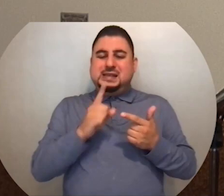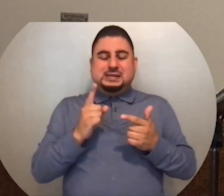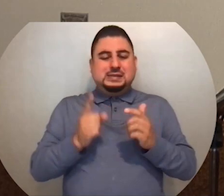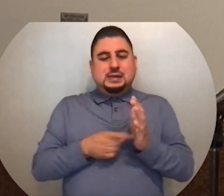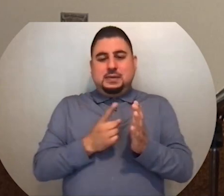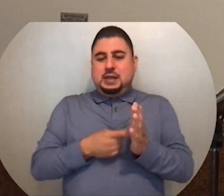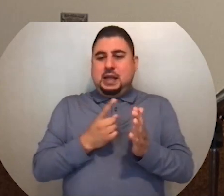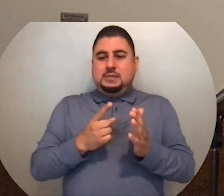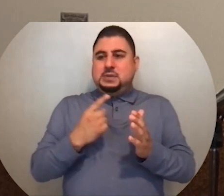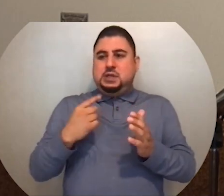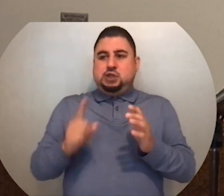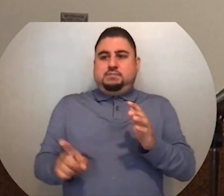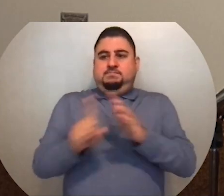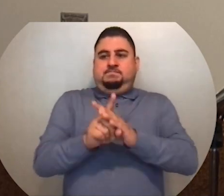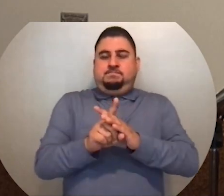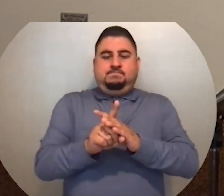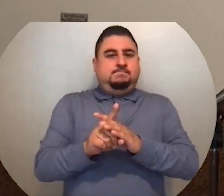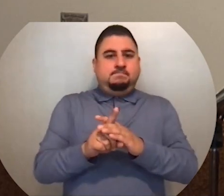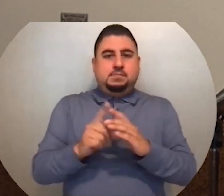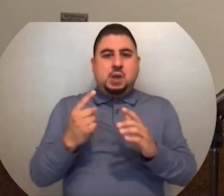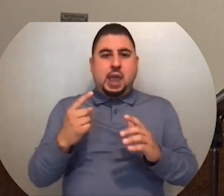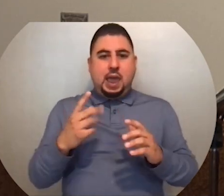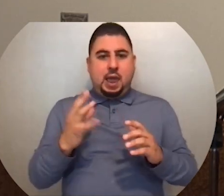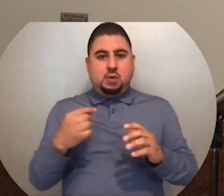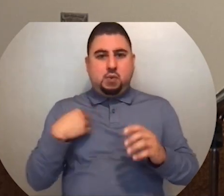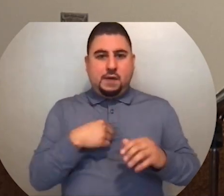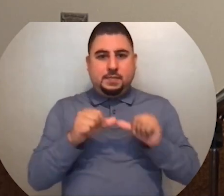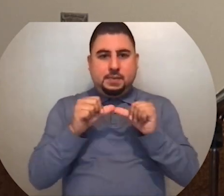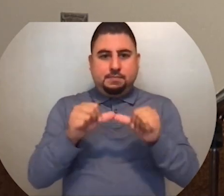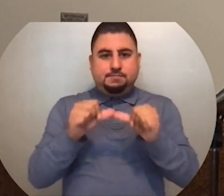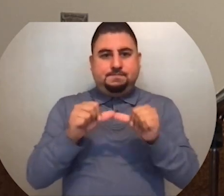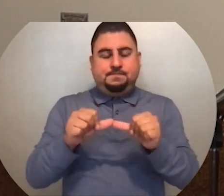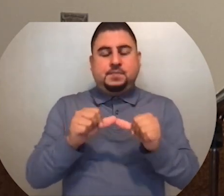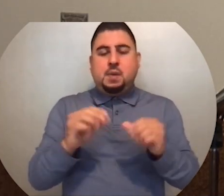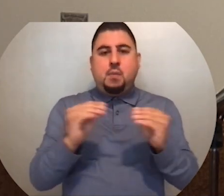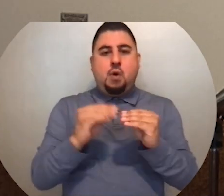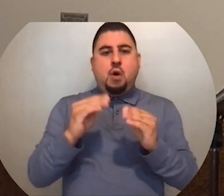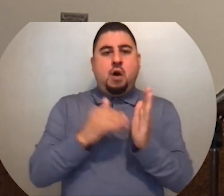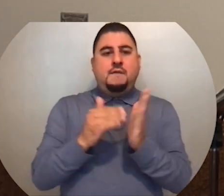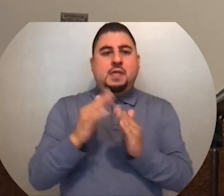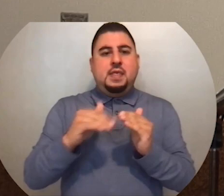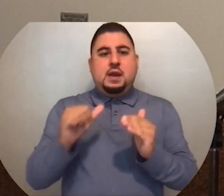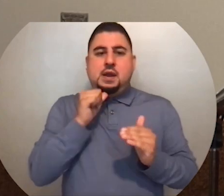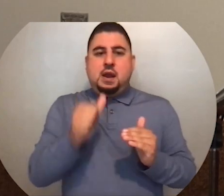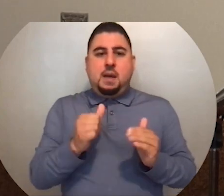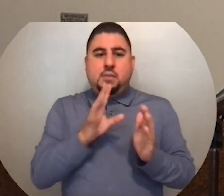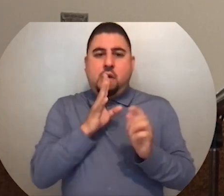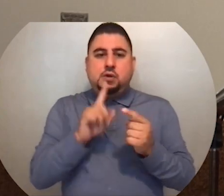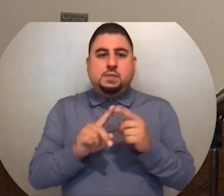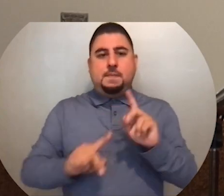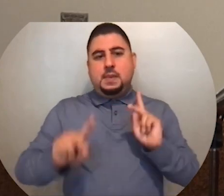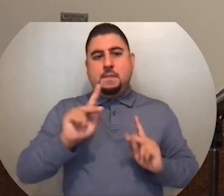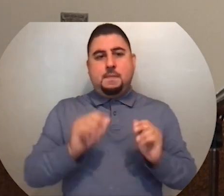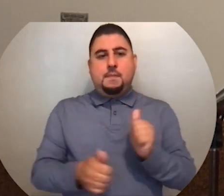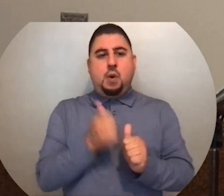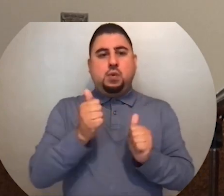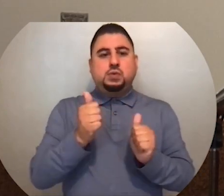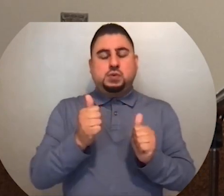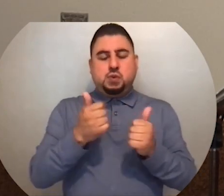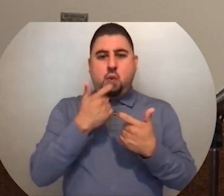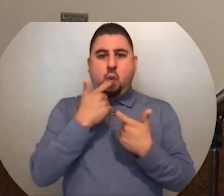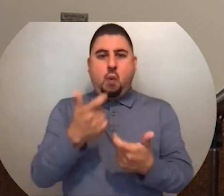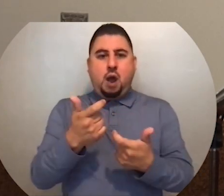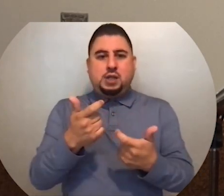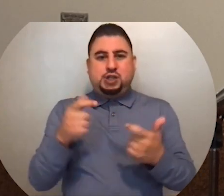prayer life is all about. So, this brings us to us now. More often than not, when I'm talking to people who are most often watching